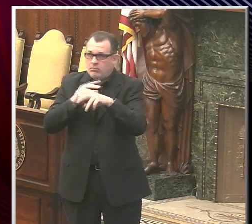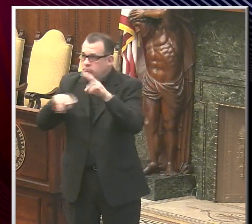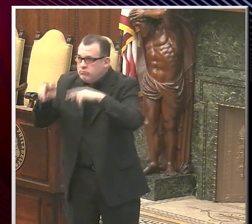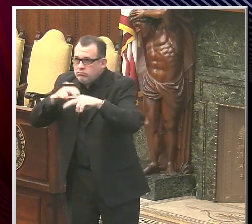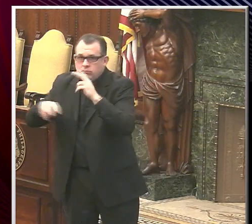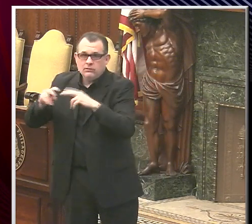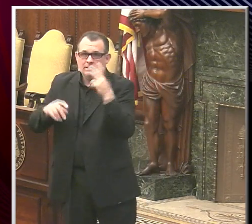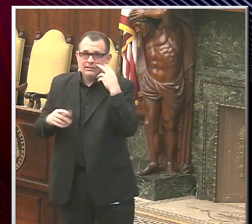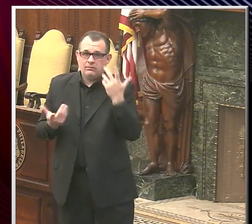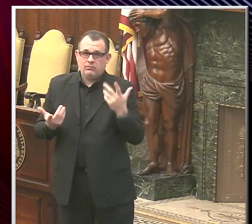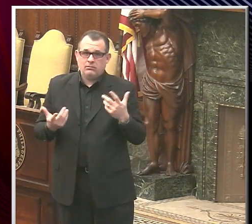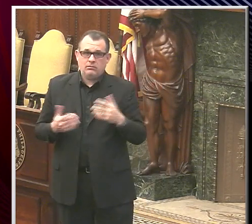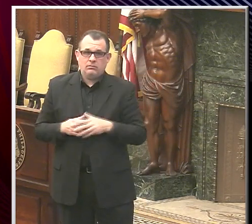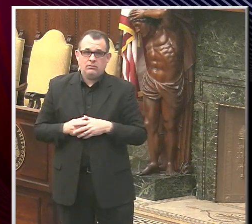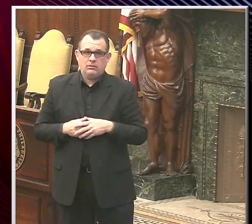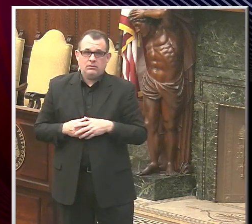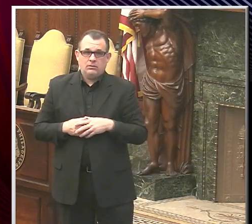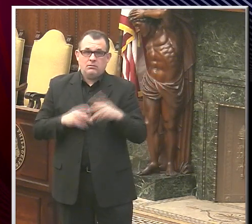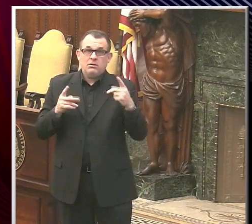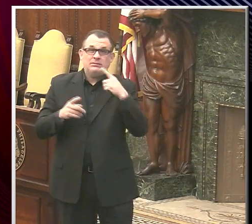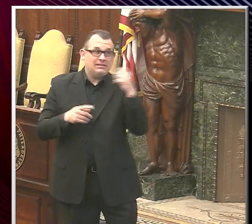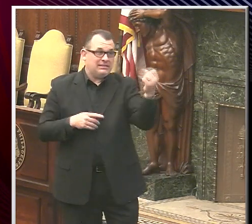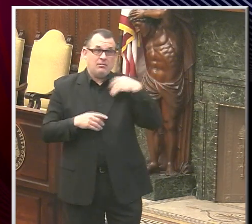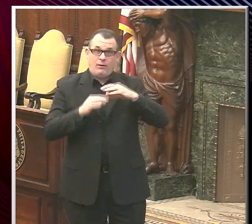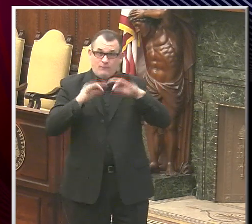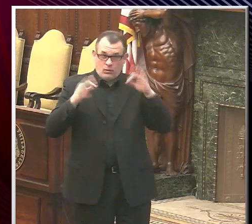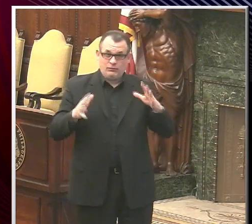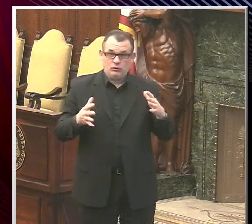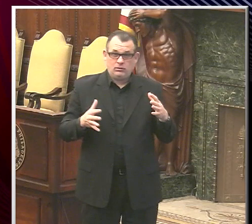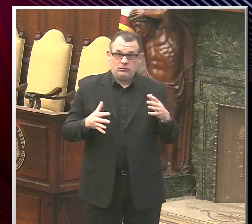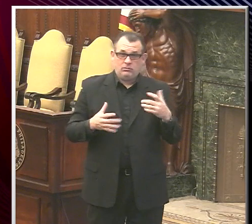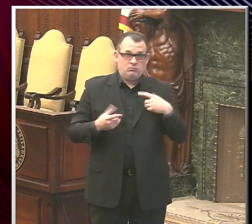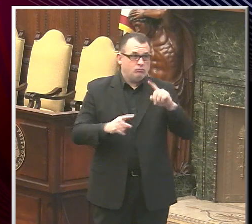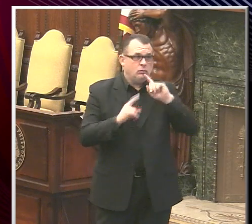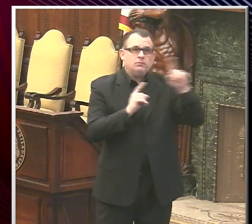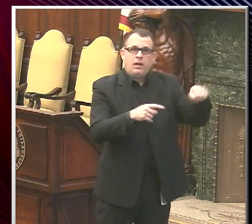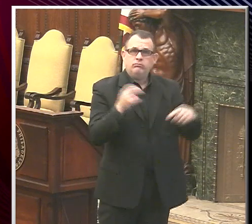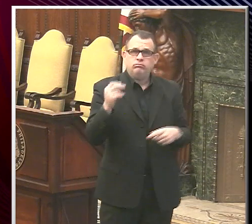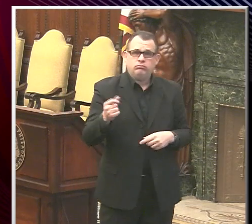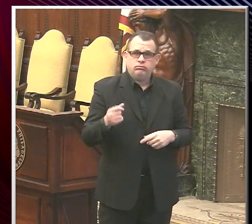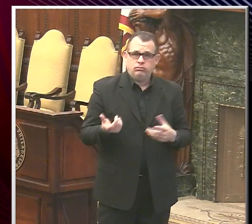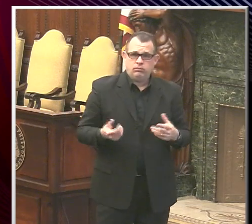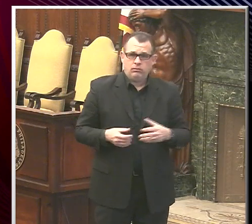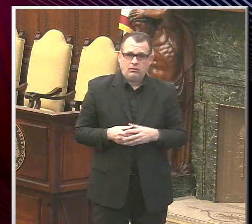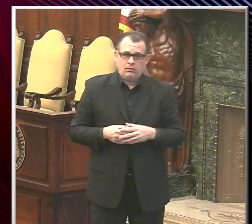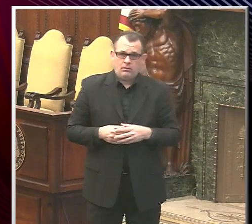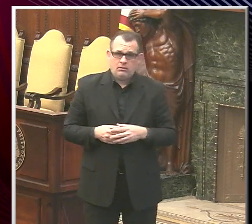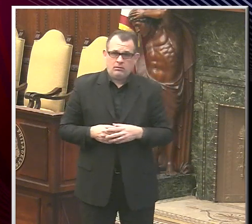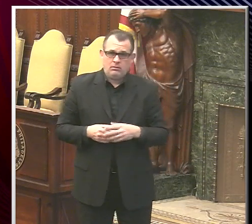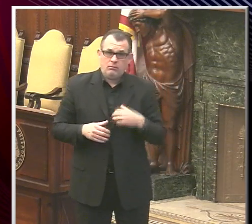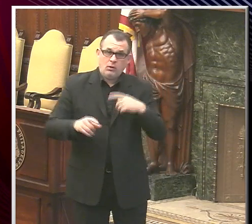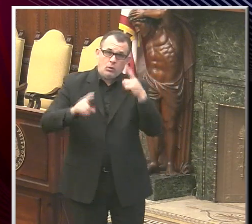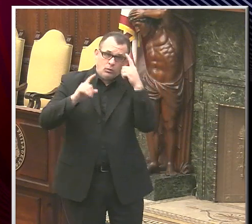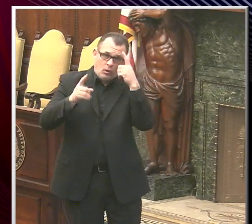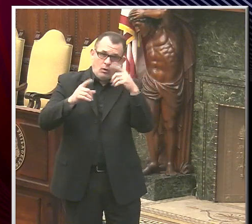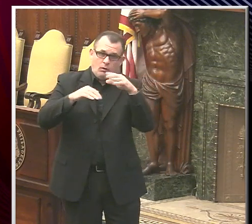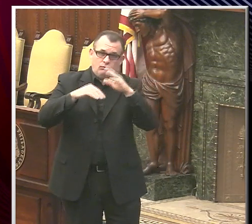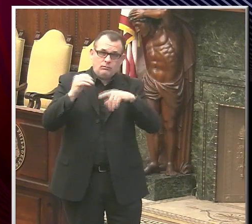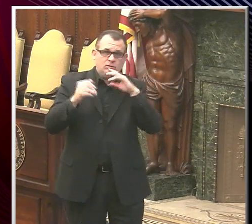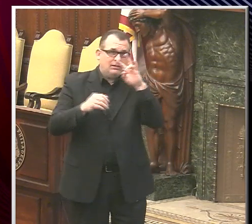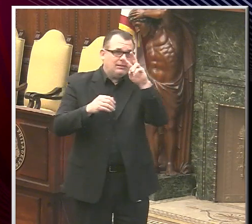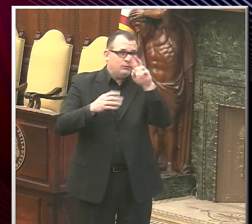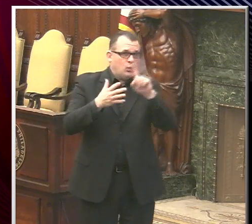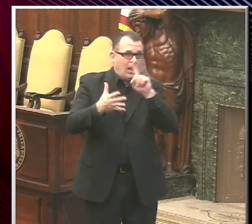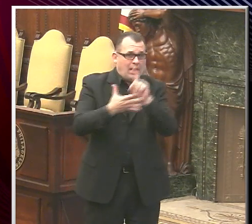If people send in those forms, we will review them and we will respond with a goal of responding to restaurants within 72 hours of our having received those forms.